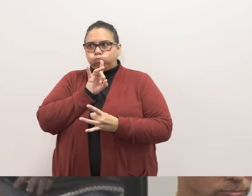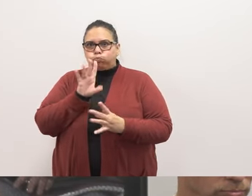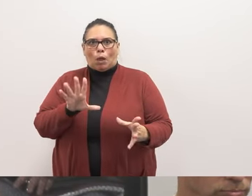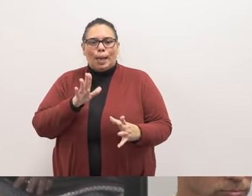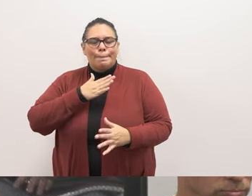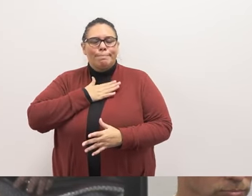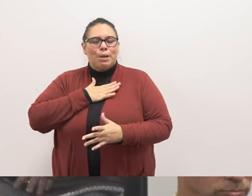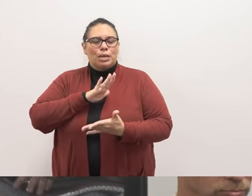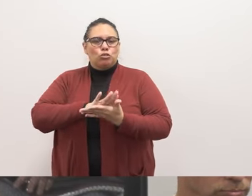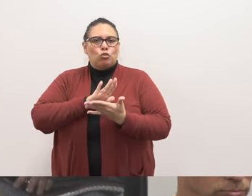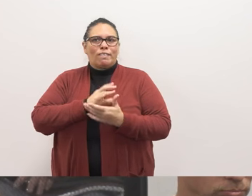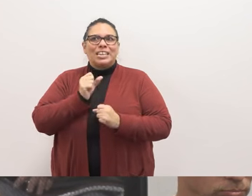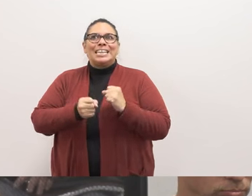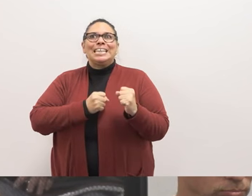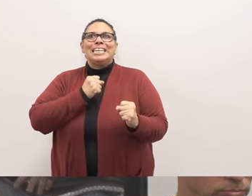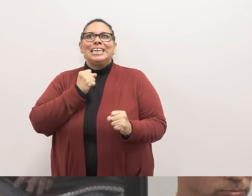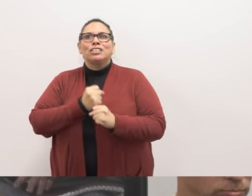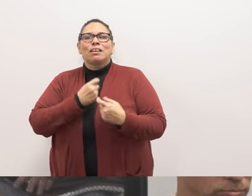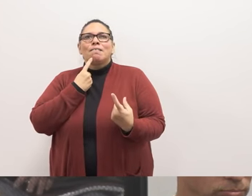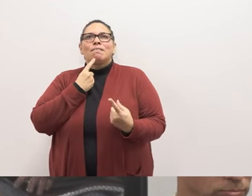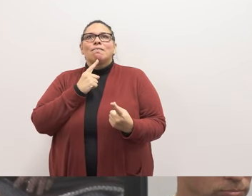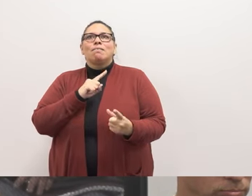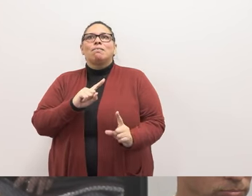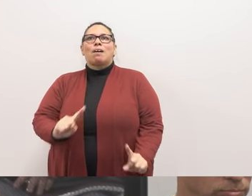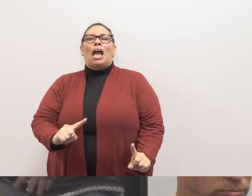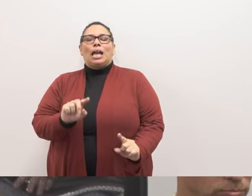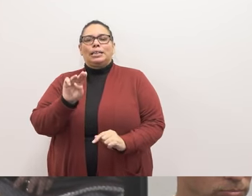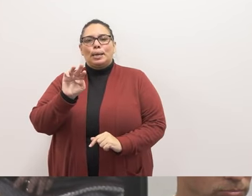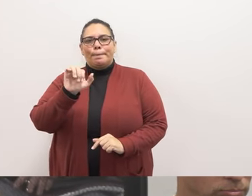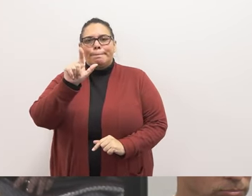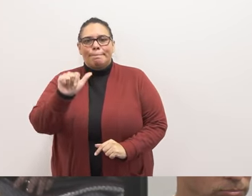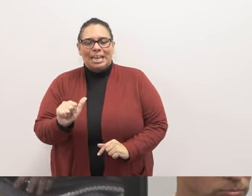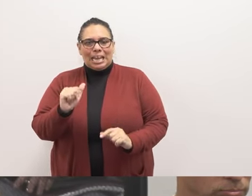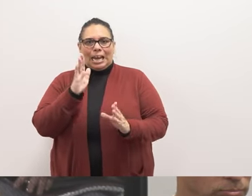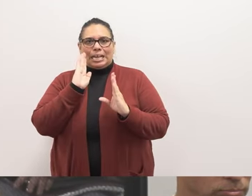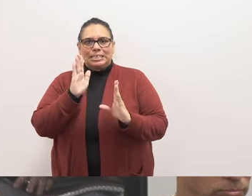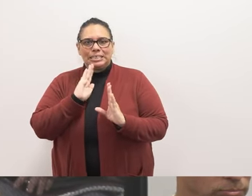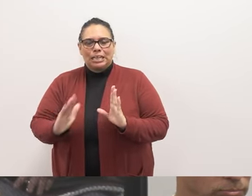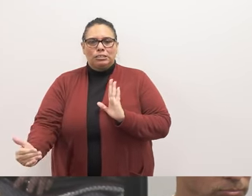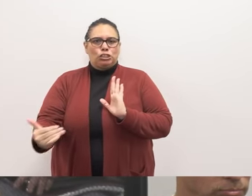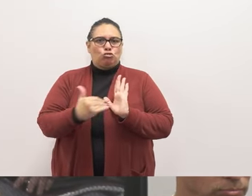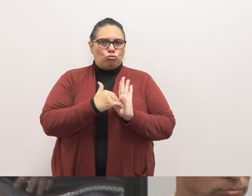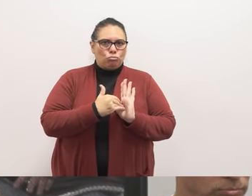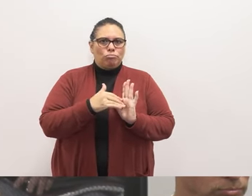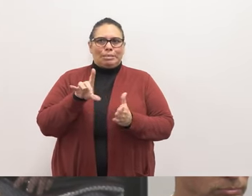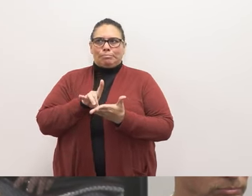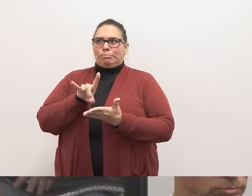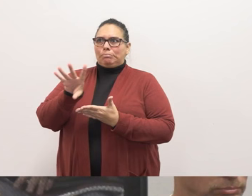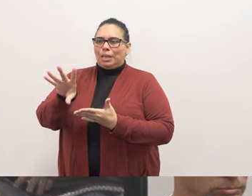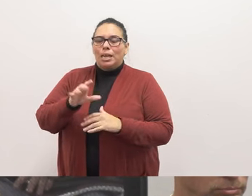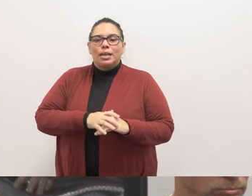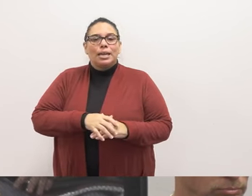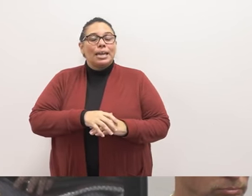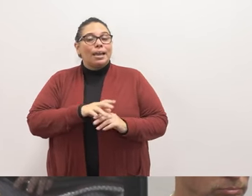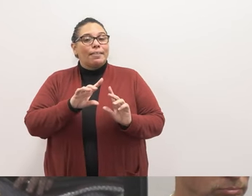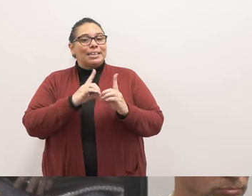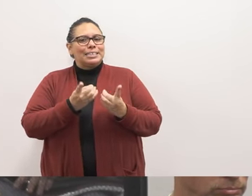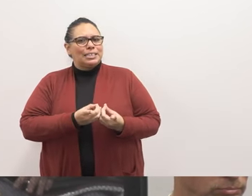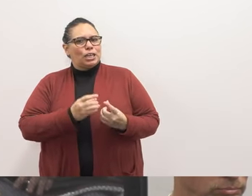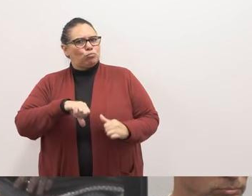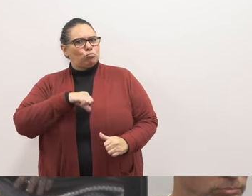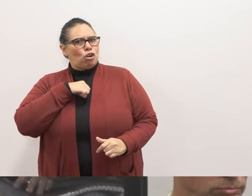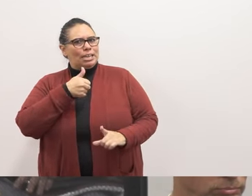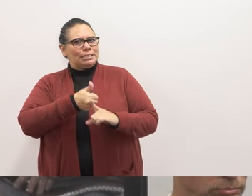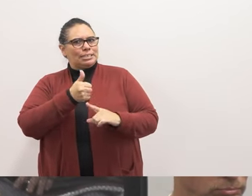finally being removed after a lawsuit and media attention. As a district that prides itself on equity, I am constantly wondering where is the